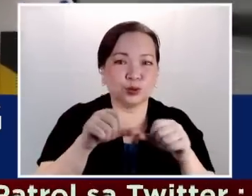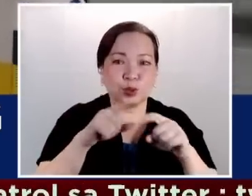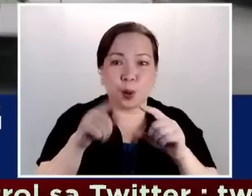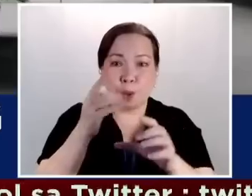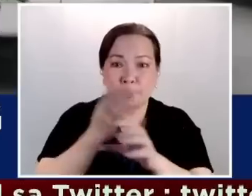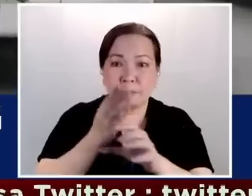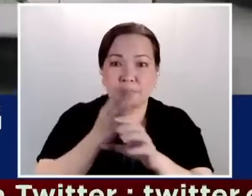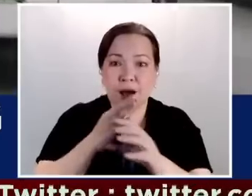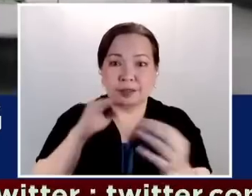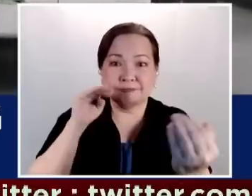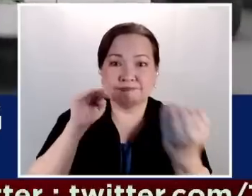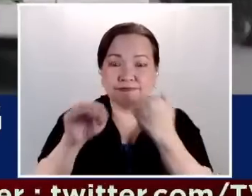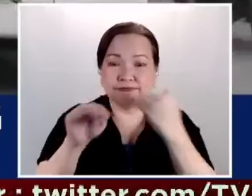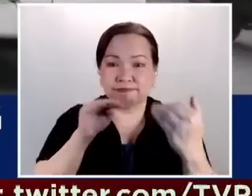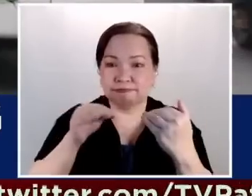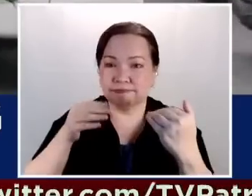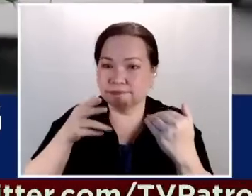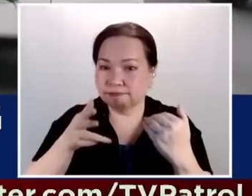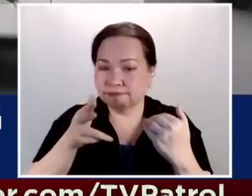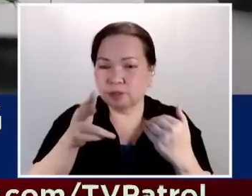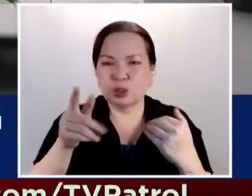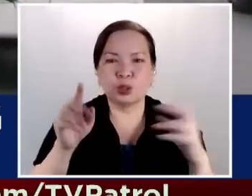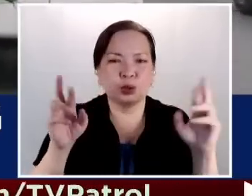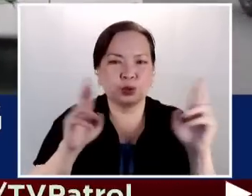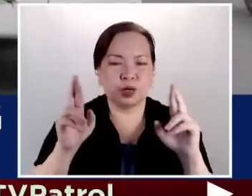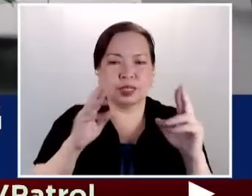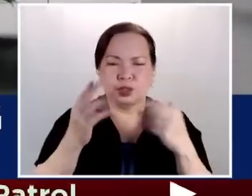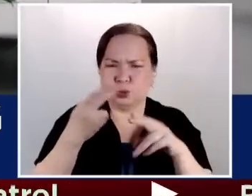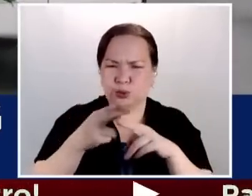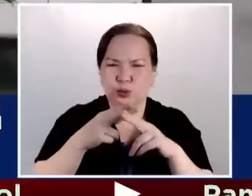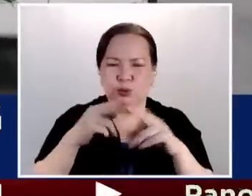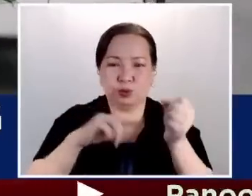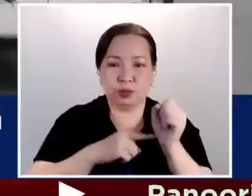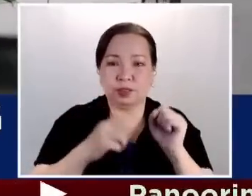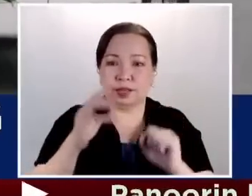busway bilang paghahanda sa face-to-face classes.